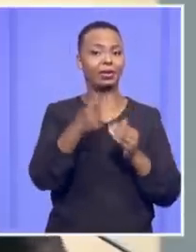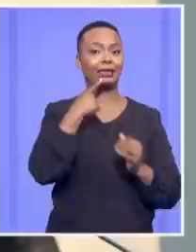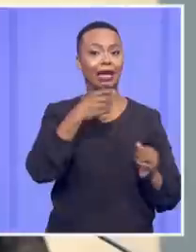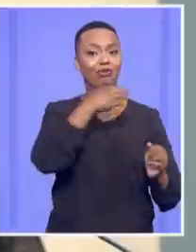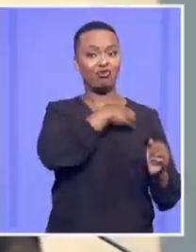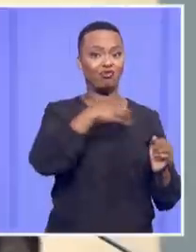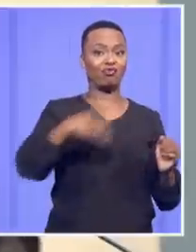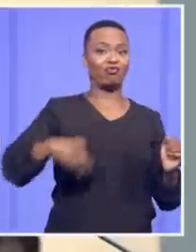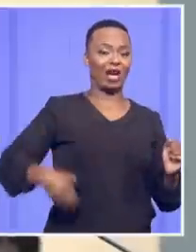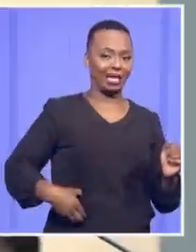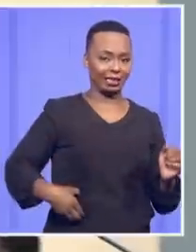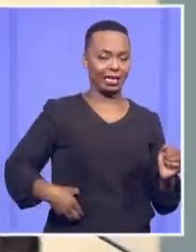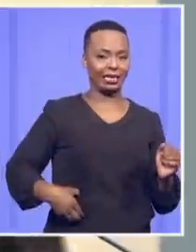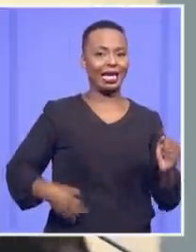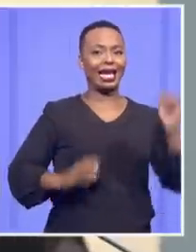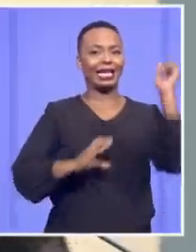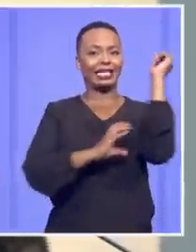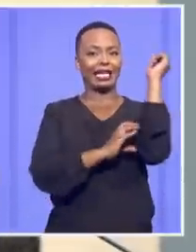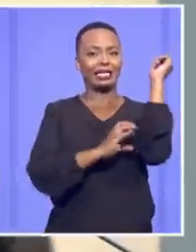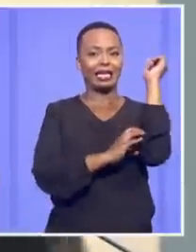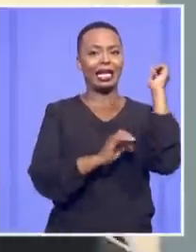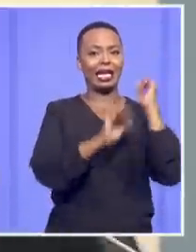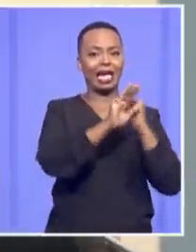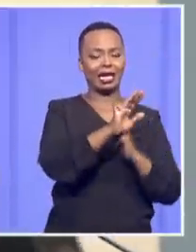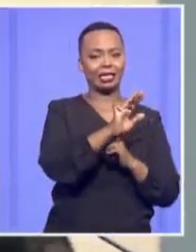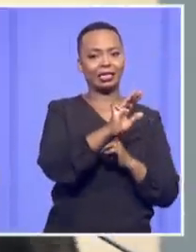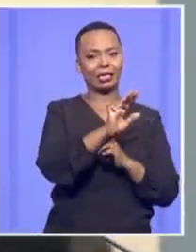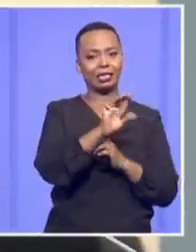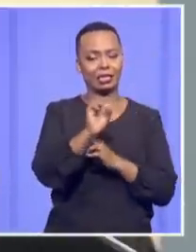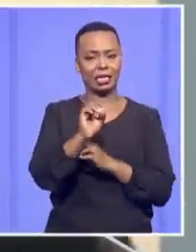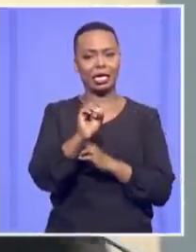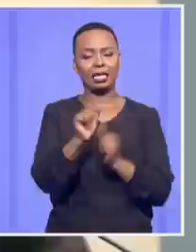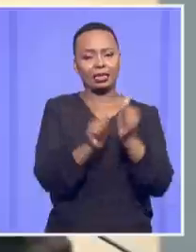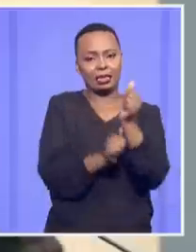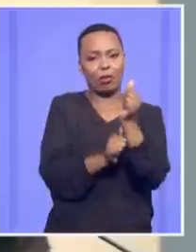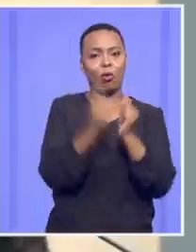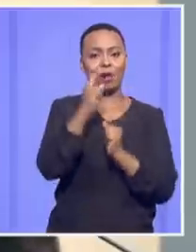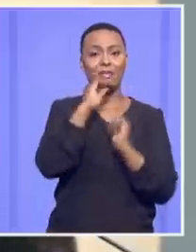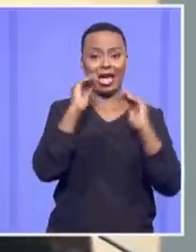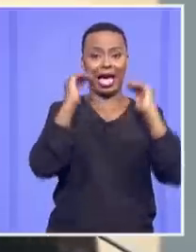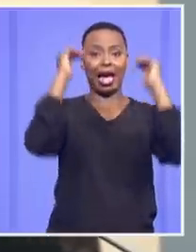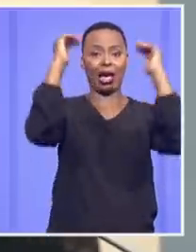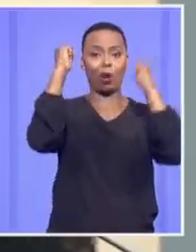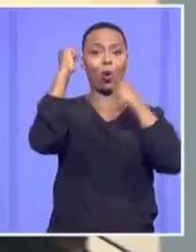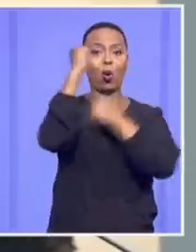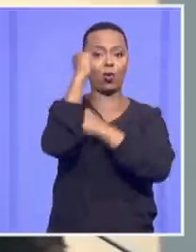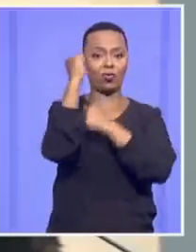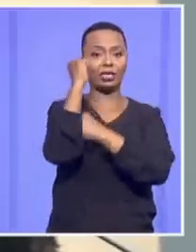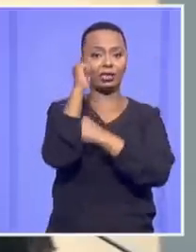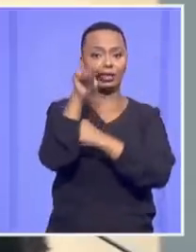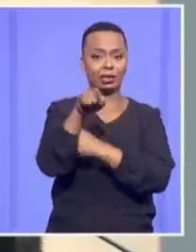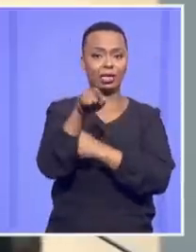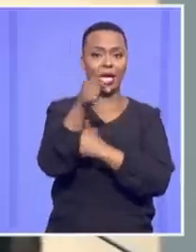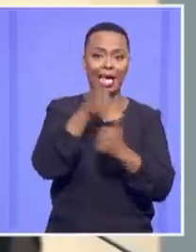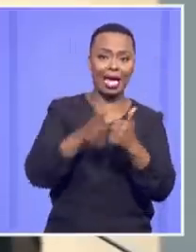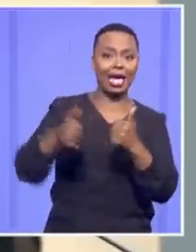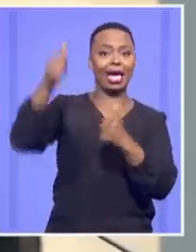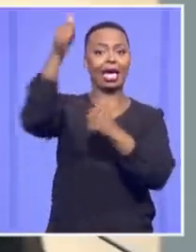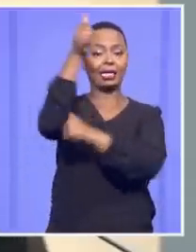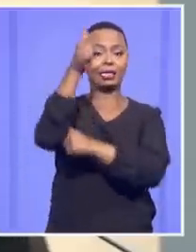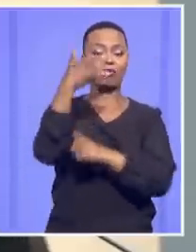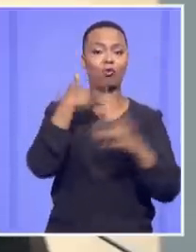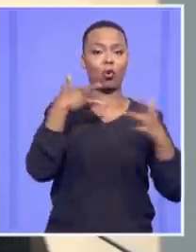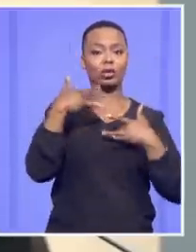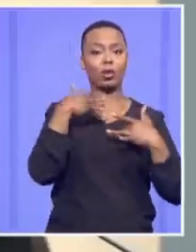particularly in a section like this, section 90 sub 1, it's the highest office in the land, as as the executive is concerned, to make a